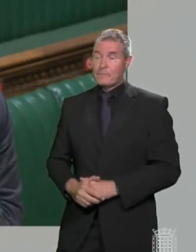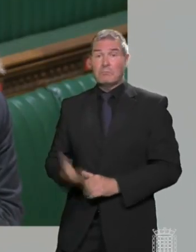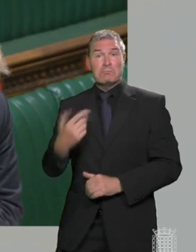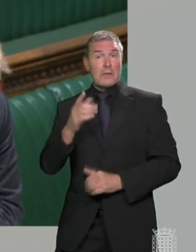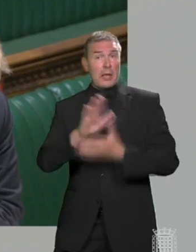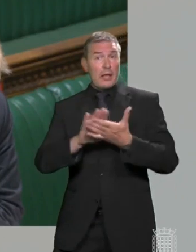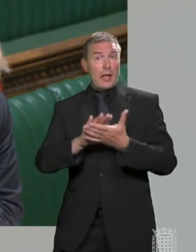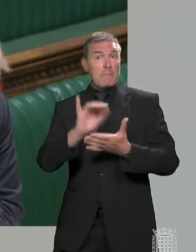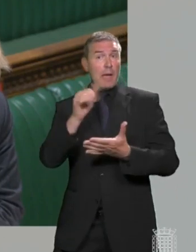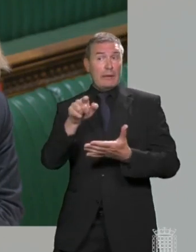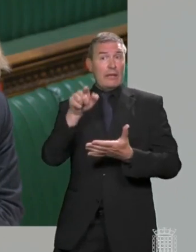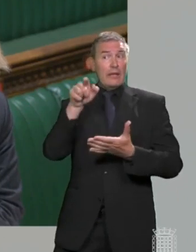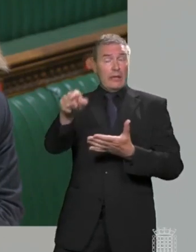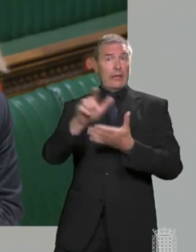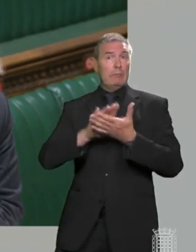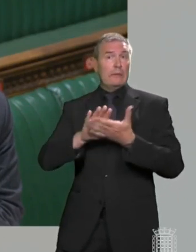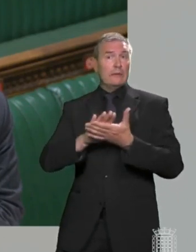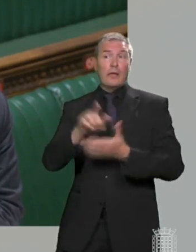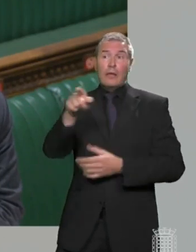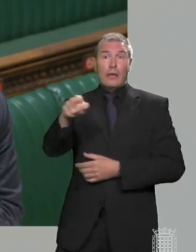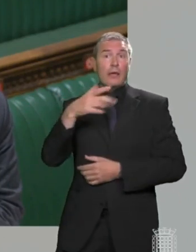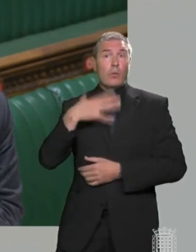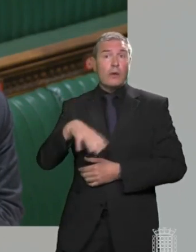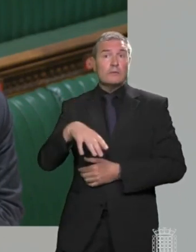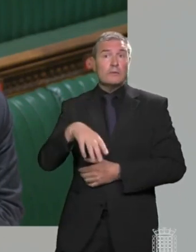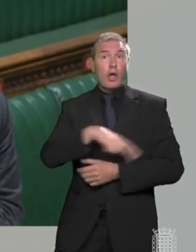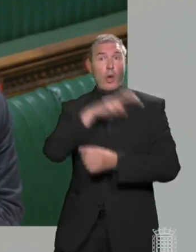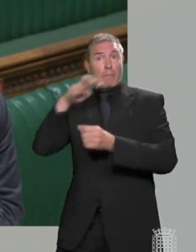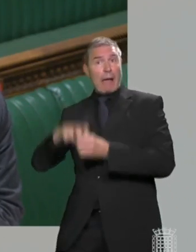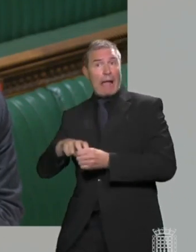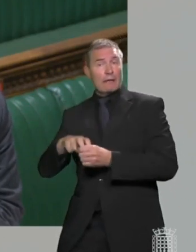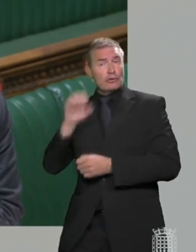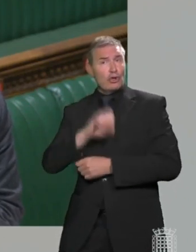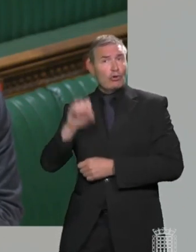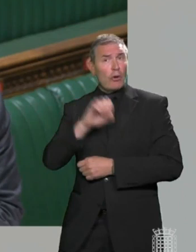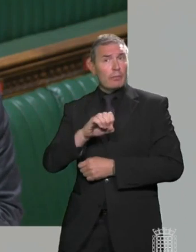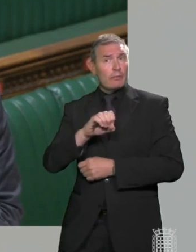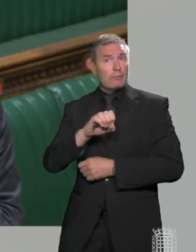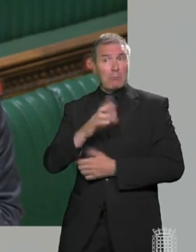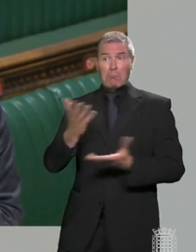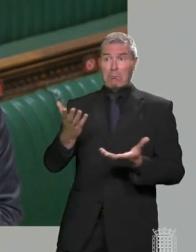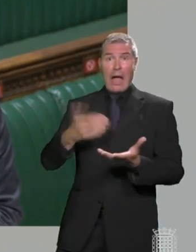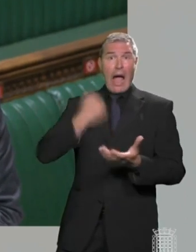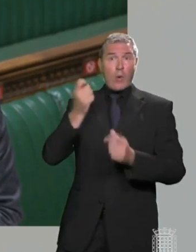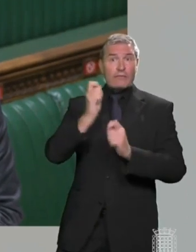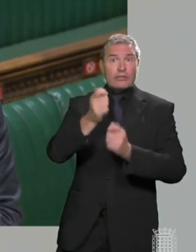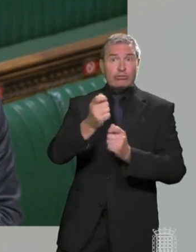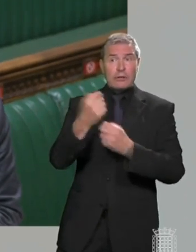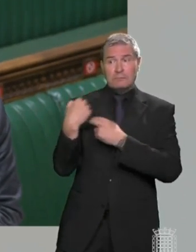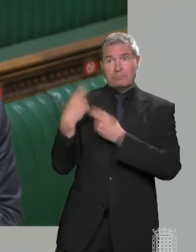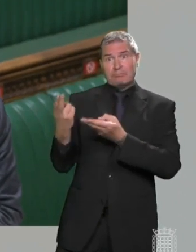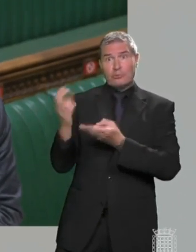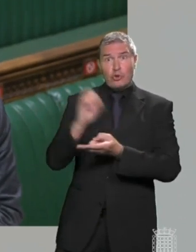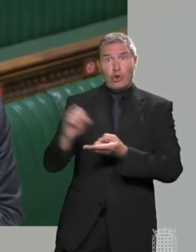saying that he wants to go back into the EU, hand back control of our fisheries, hand back control